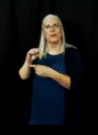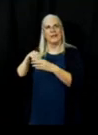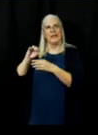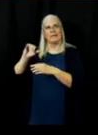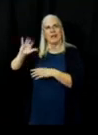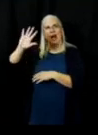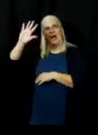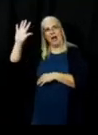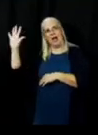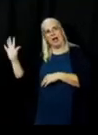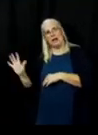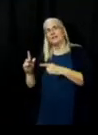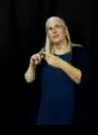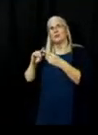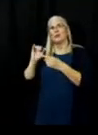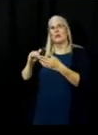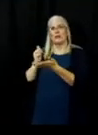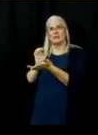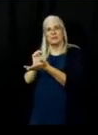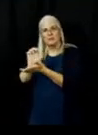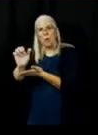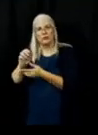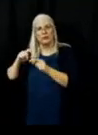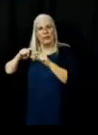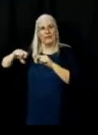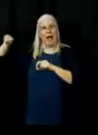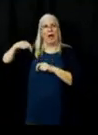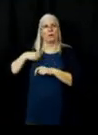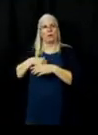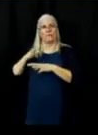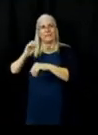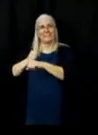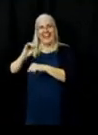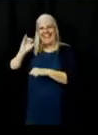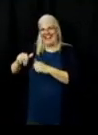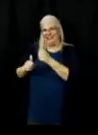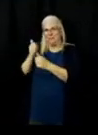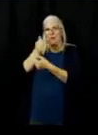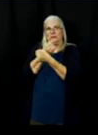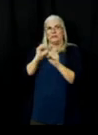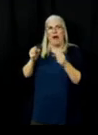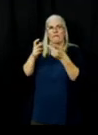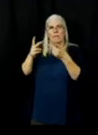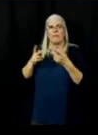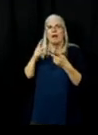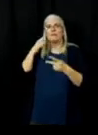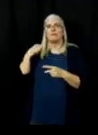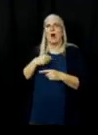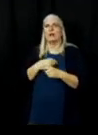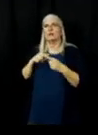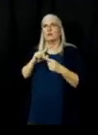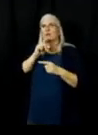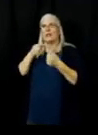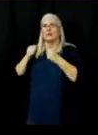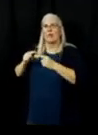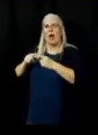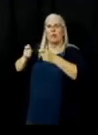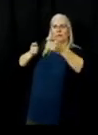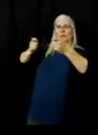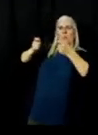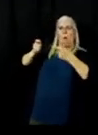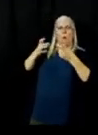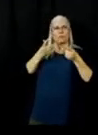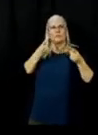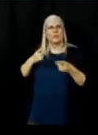and gives us the highest probability of success for the firefighters for us to control what it's doing, bring the fire's edge out to here so we can